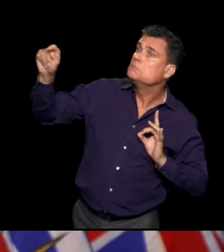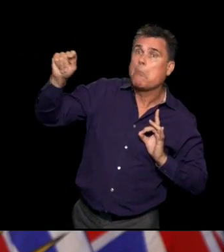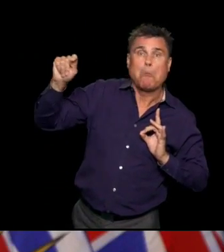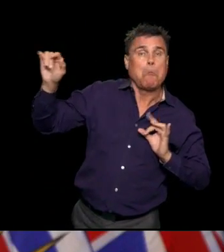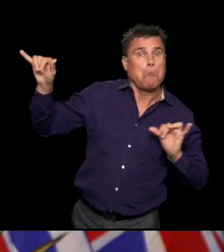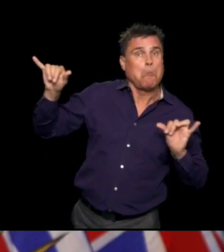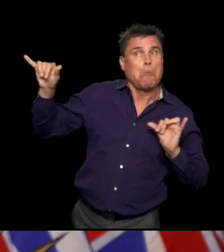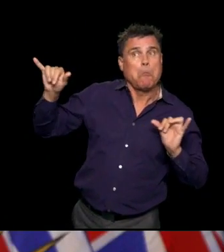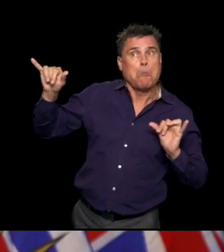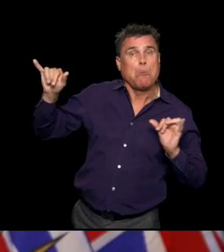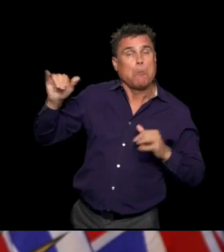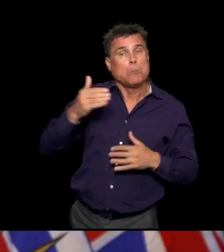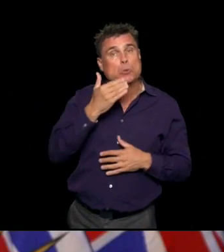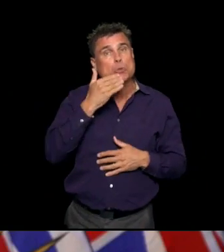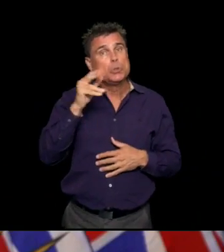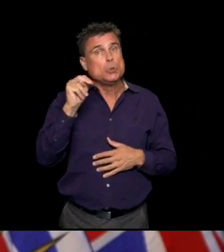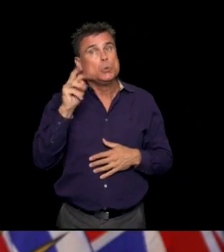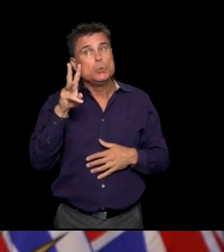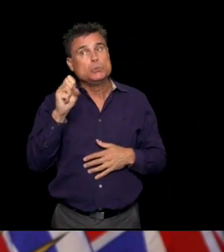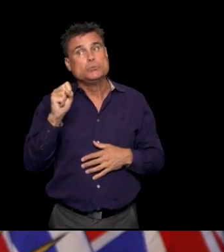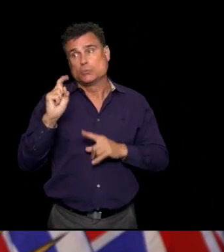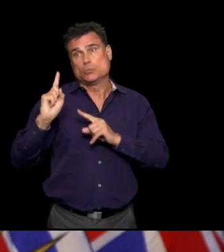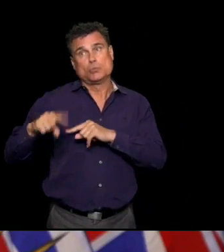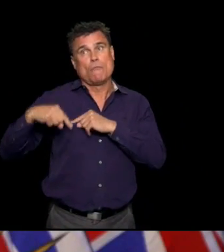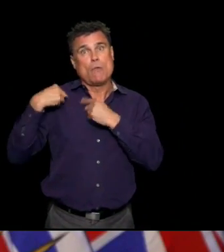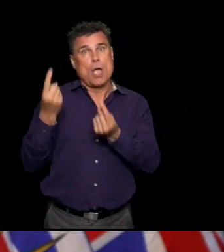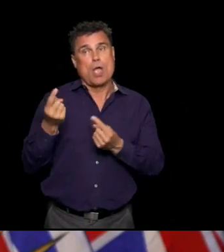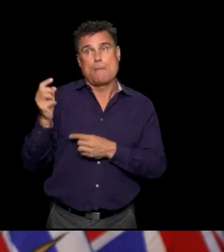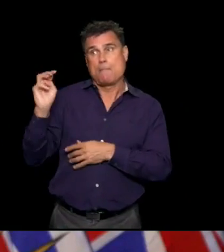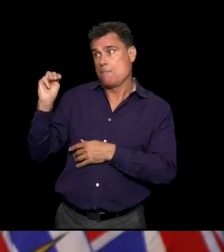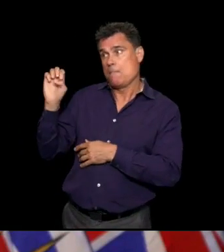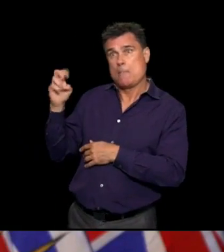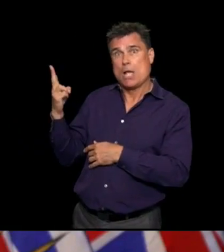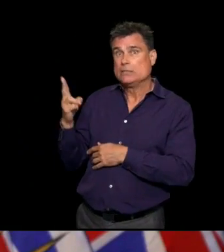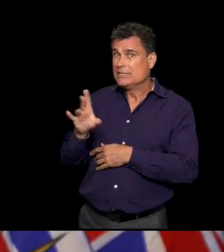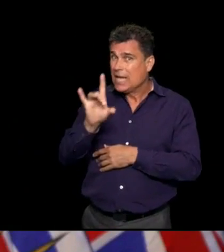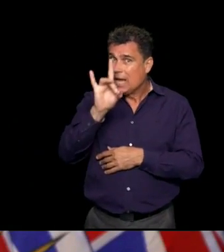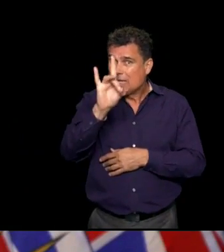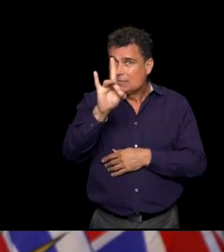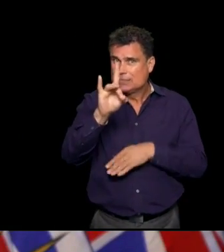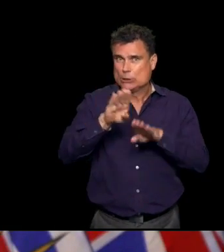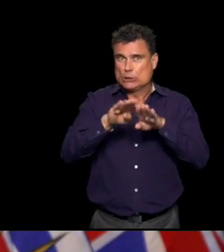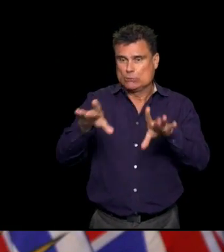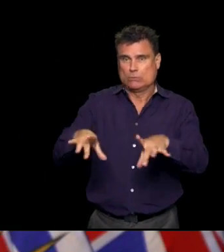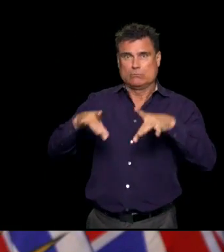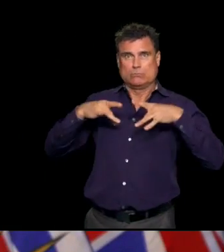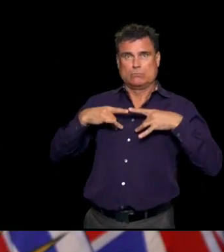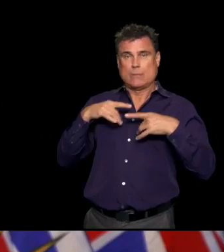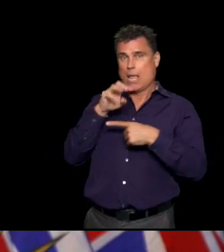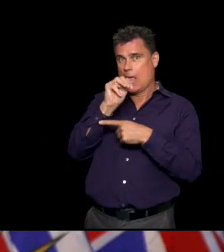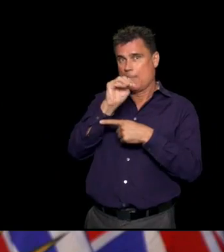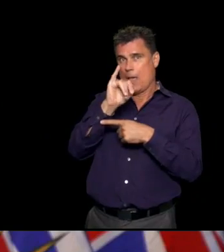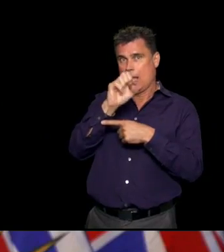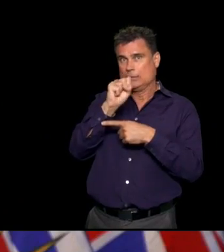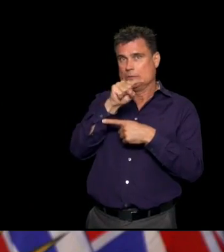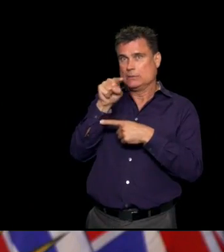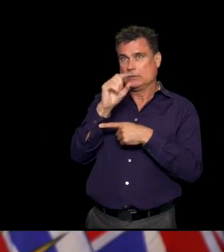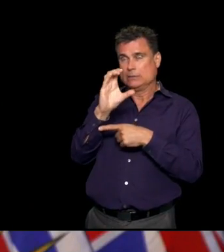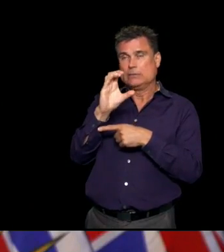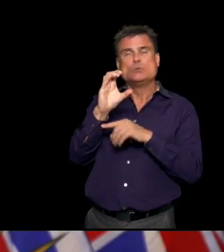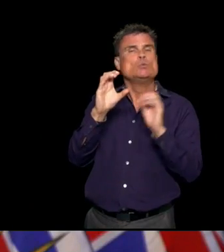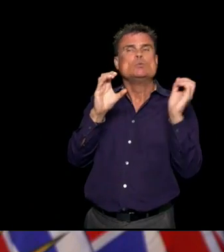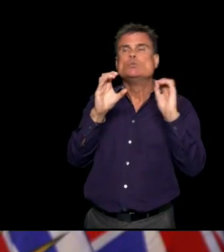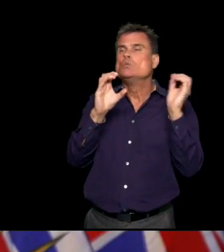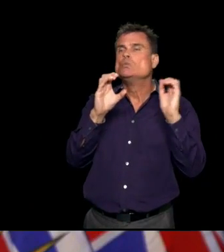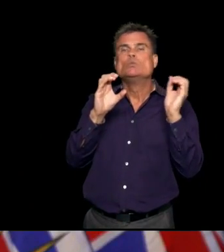is reassuring that we have had eight cases that have been reported. They've all been investigated. None of them have been confirmed.